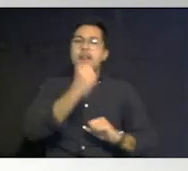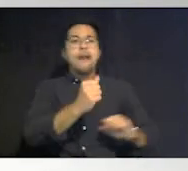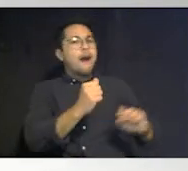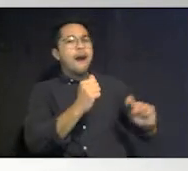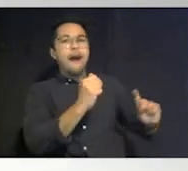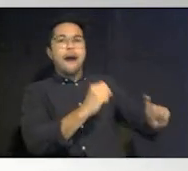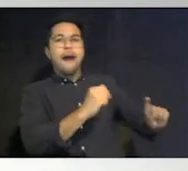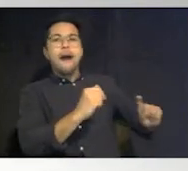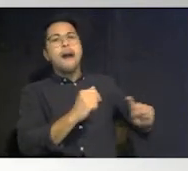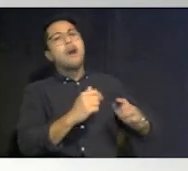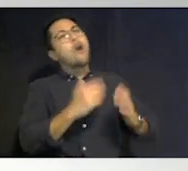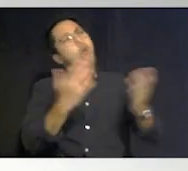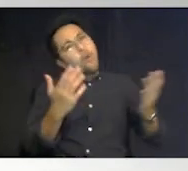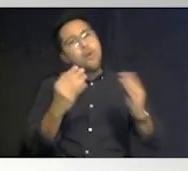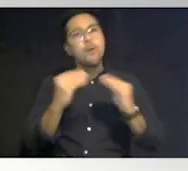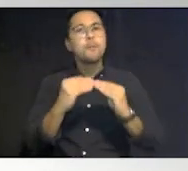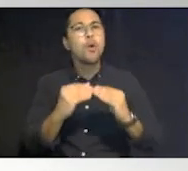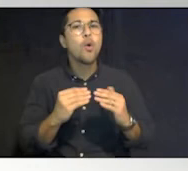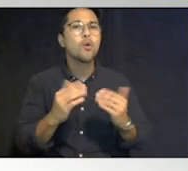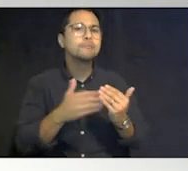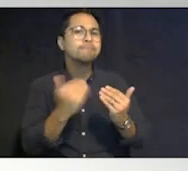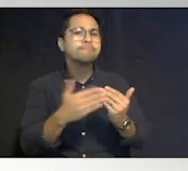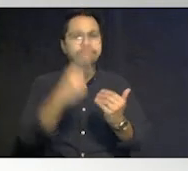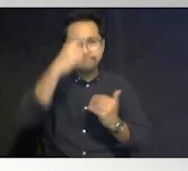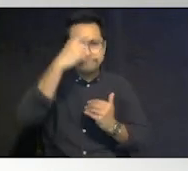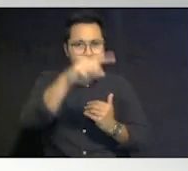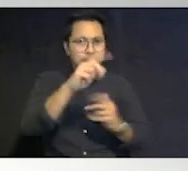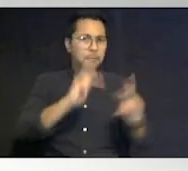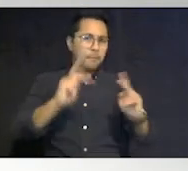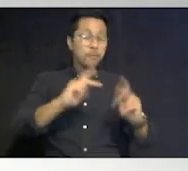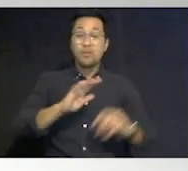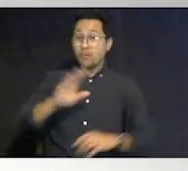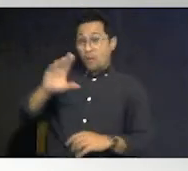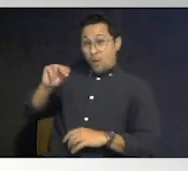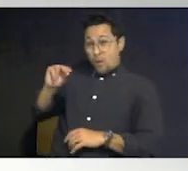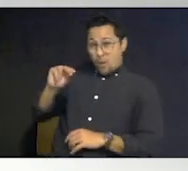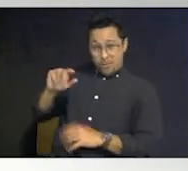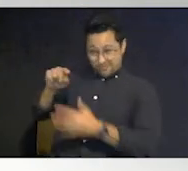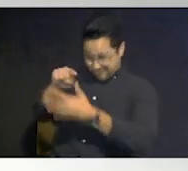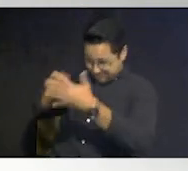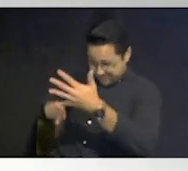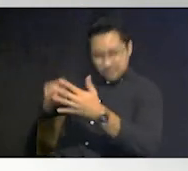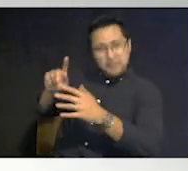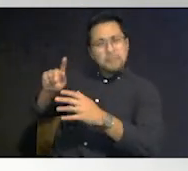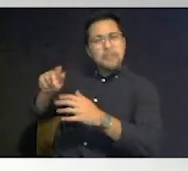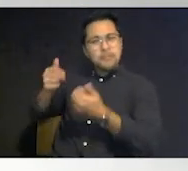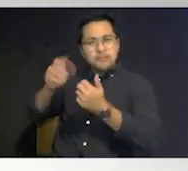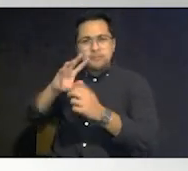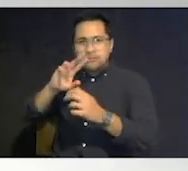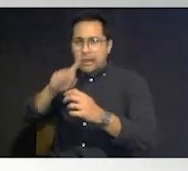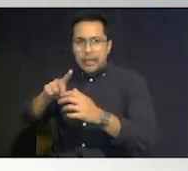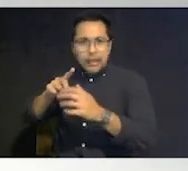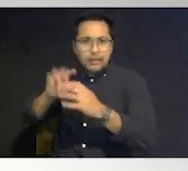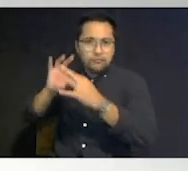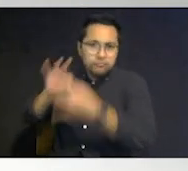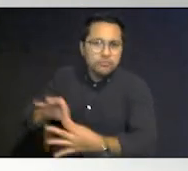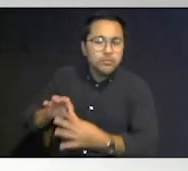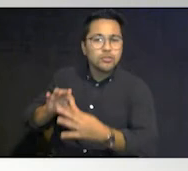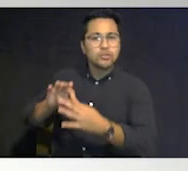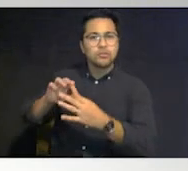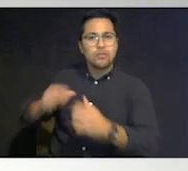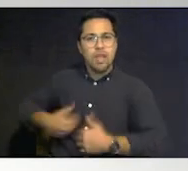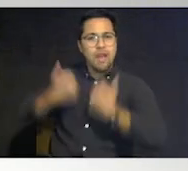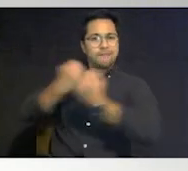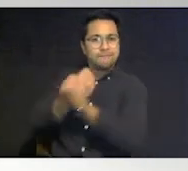things more convenient for people they are talking about saving lives and and i think that's